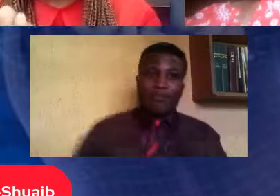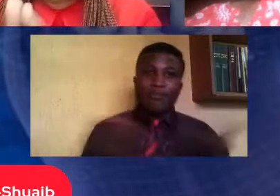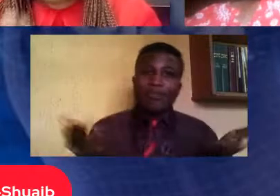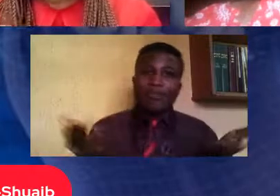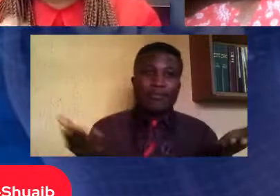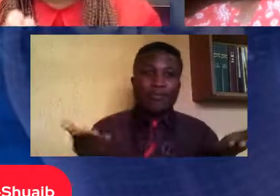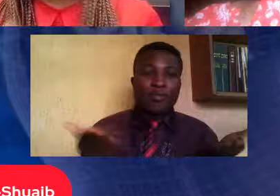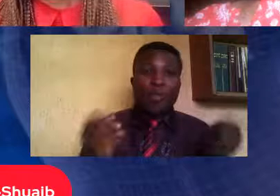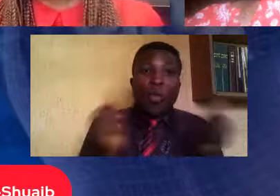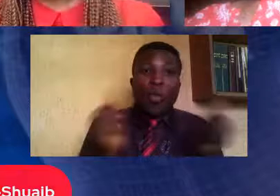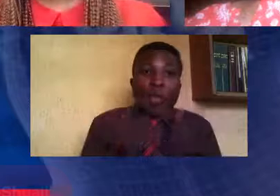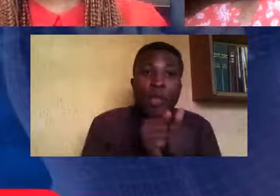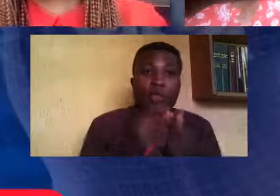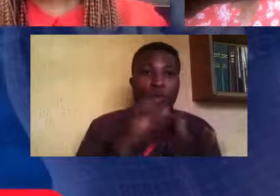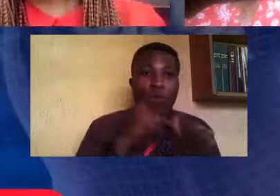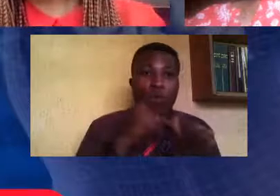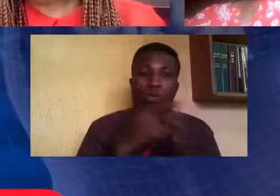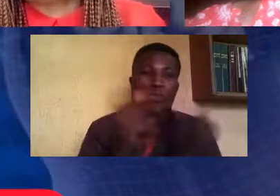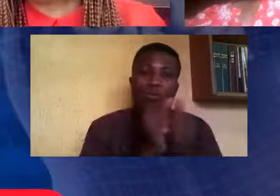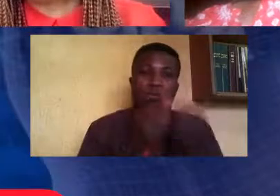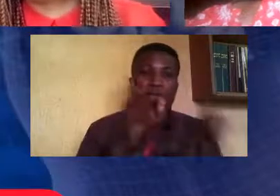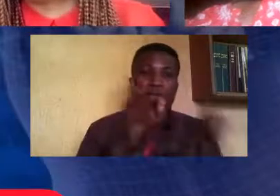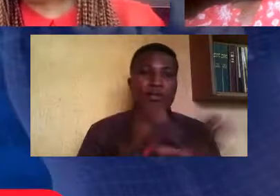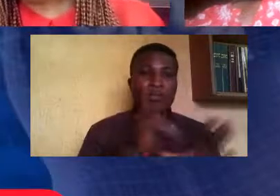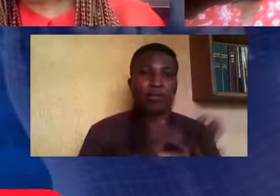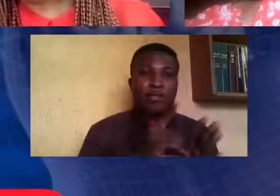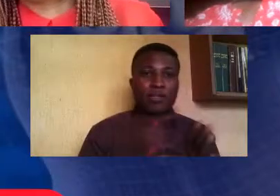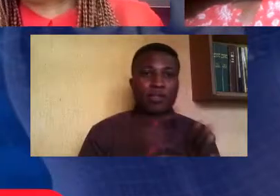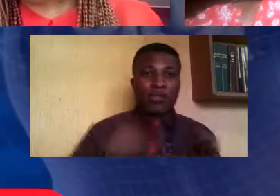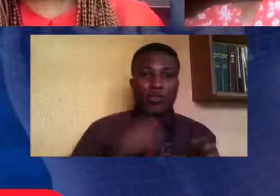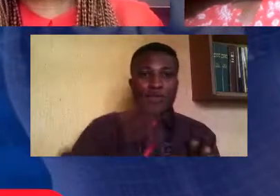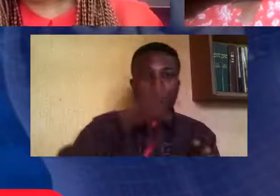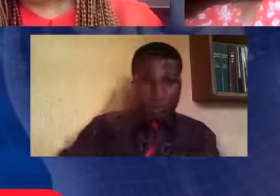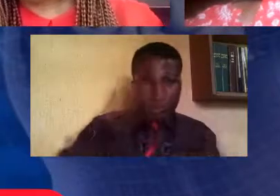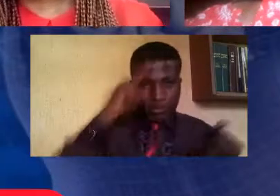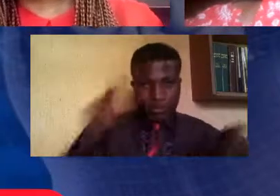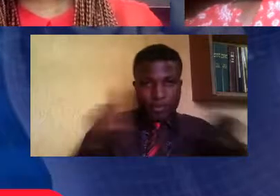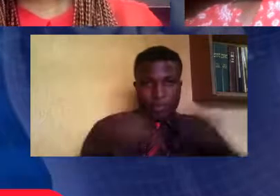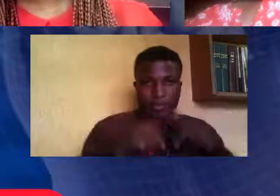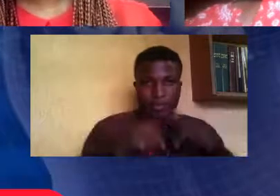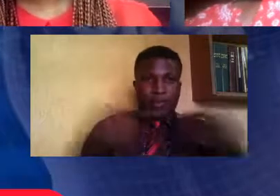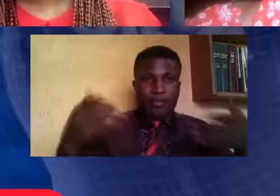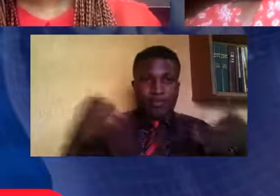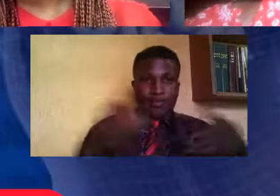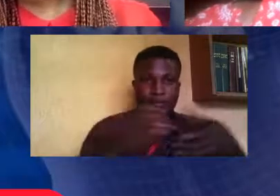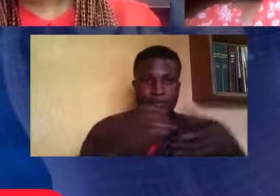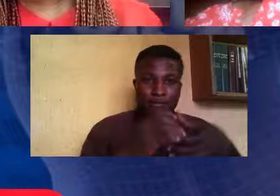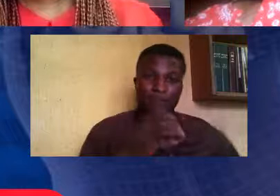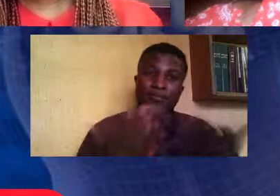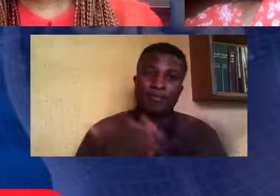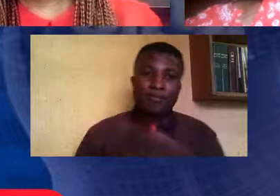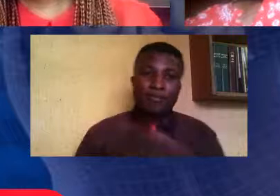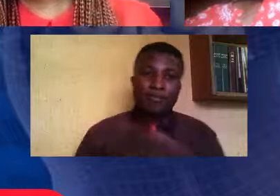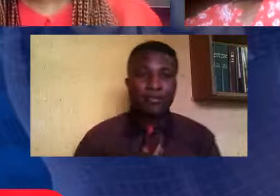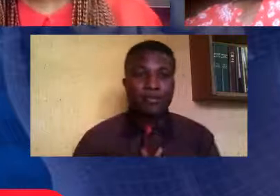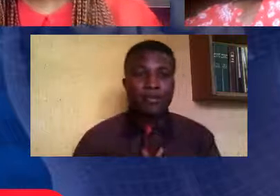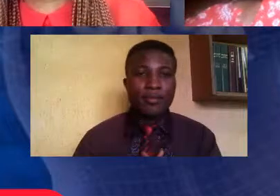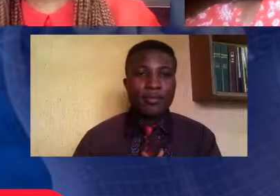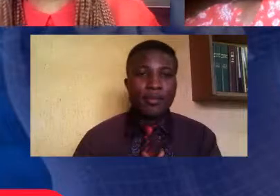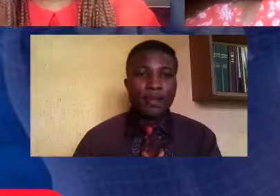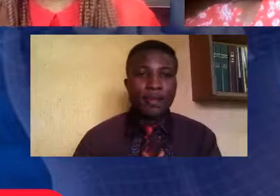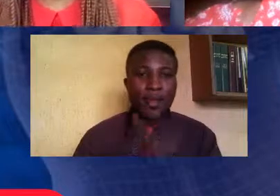we do it as it ought to be. Then yeah, someone else says something here. Okay.